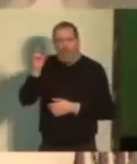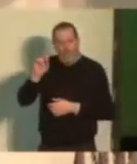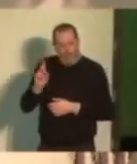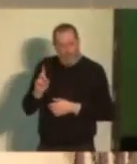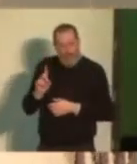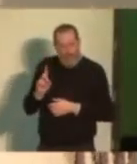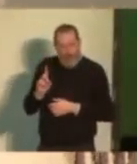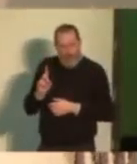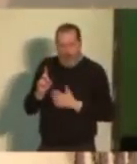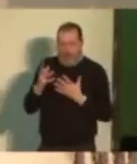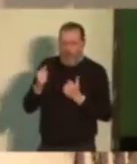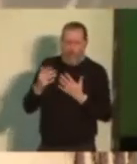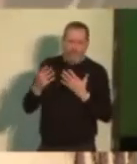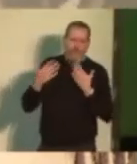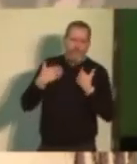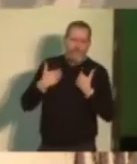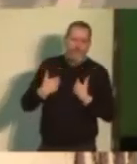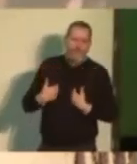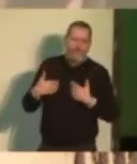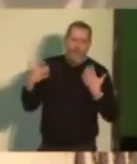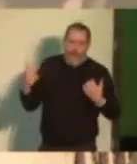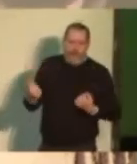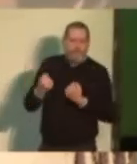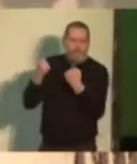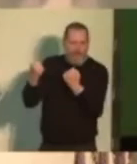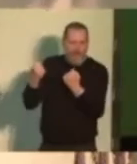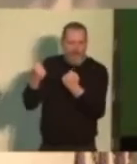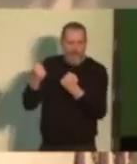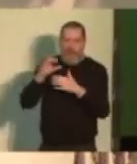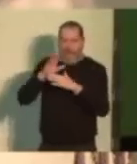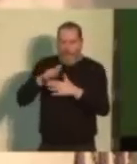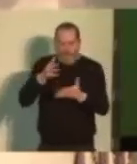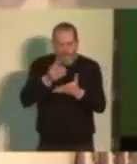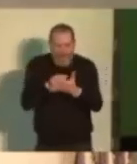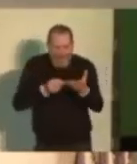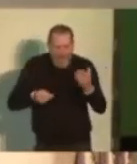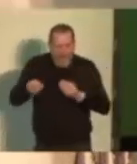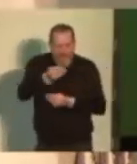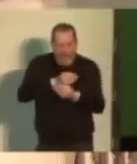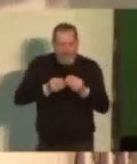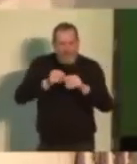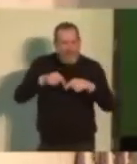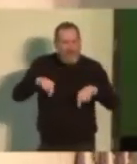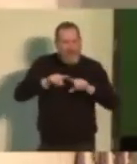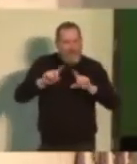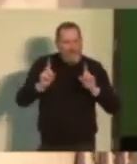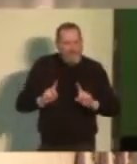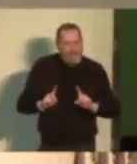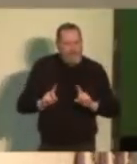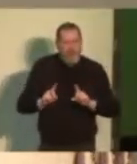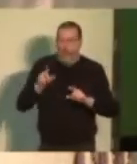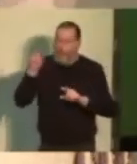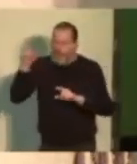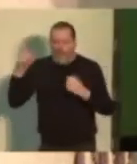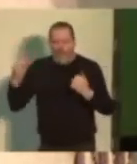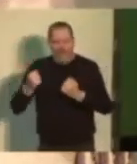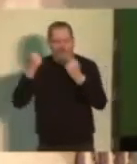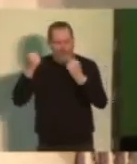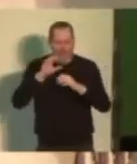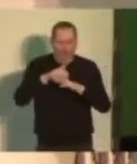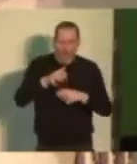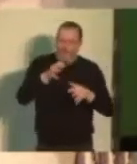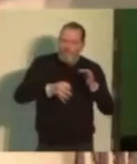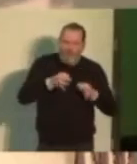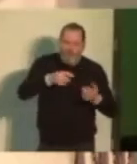who have enormous power over the economic life of the people and the political life of the people.